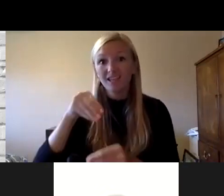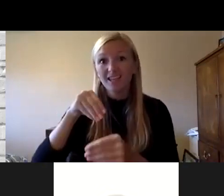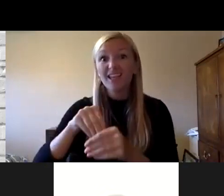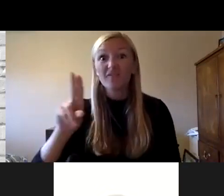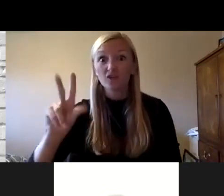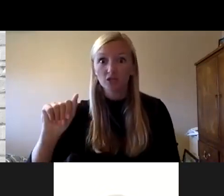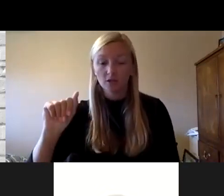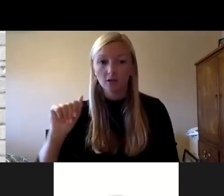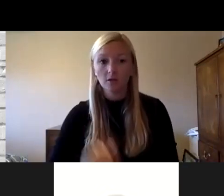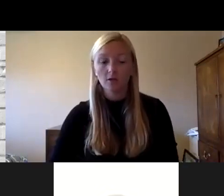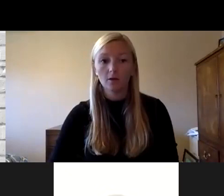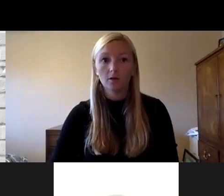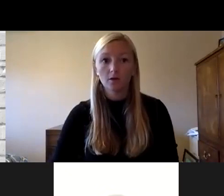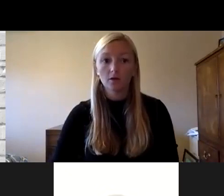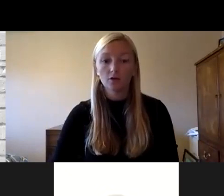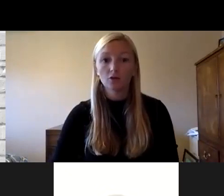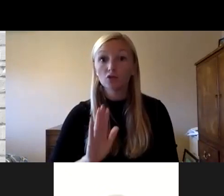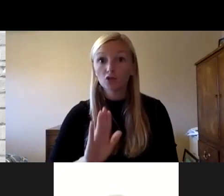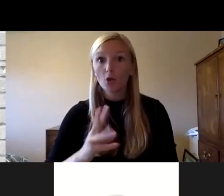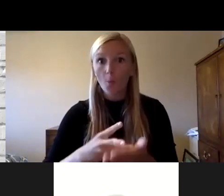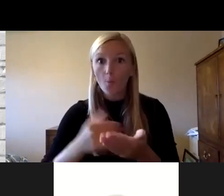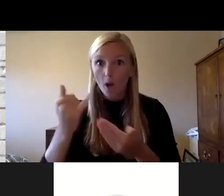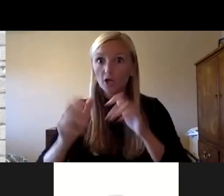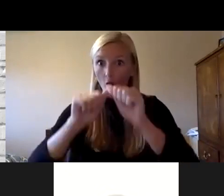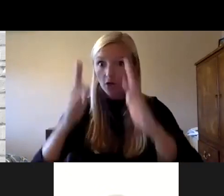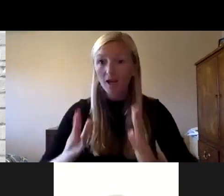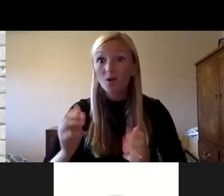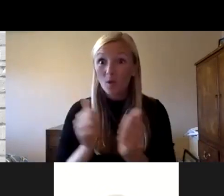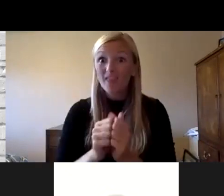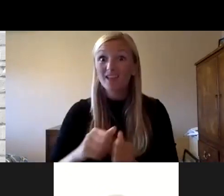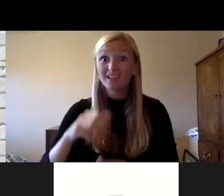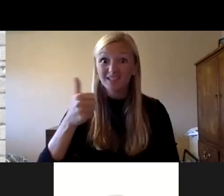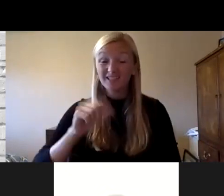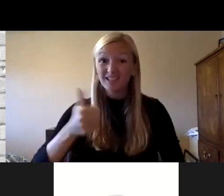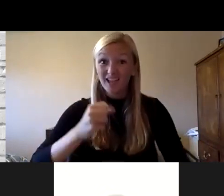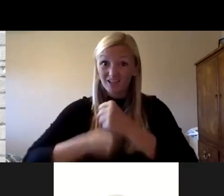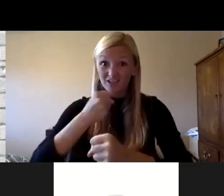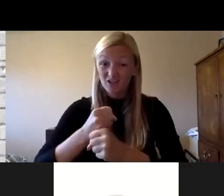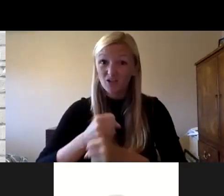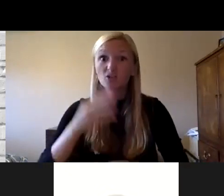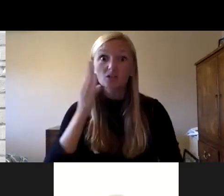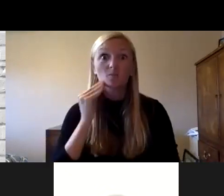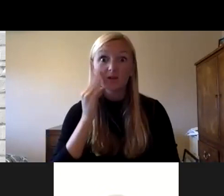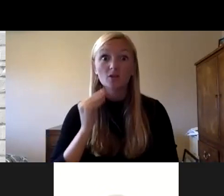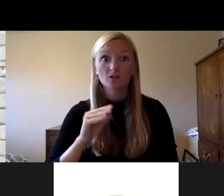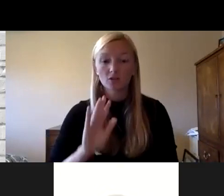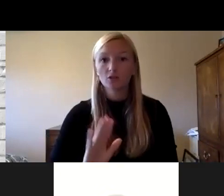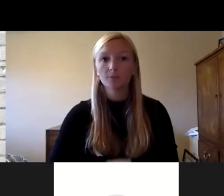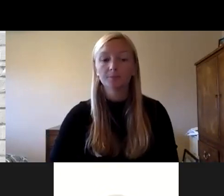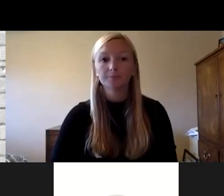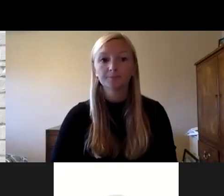virginia and janine is a project architect with over 10 years of experience in education projects she serves at